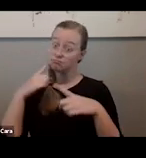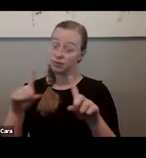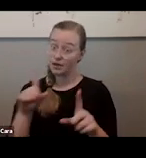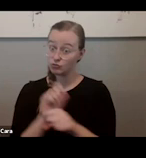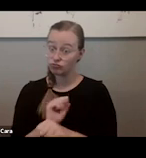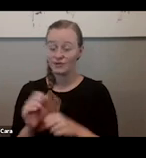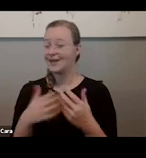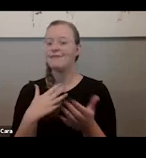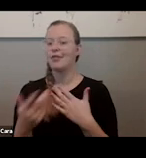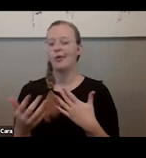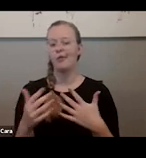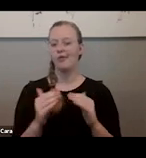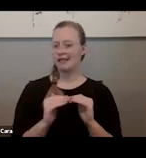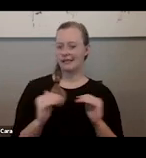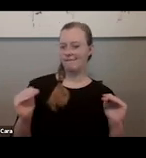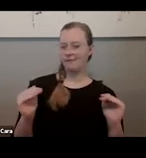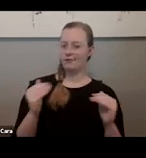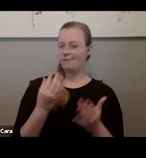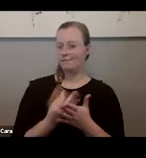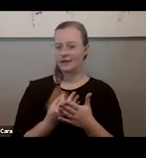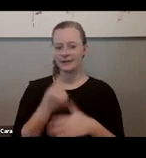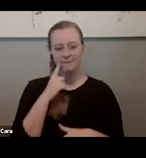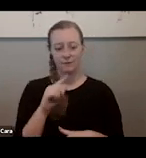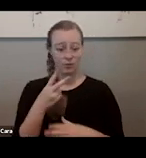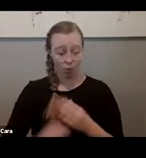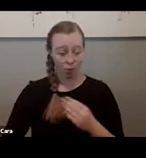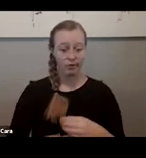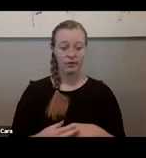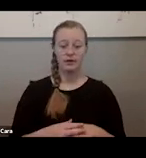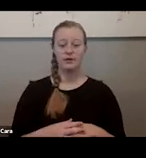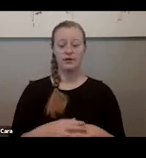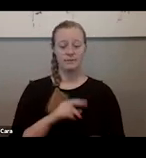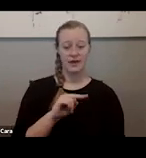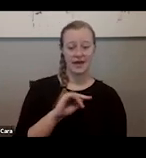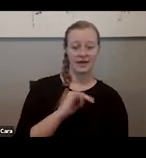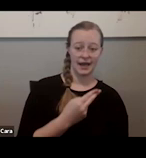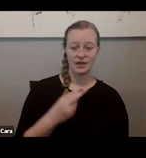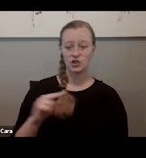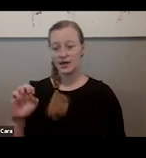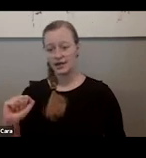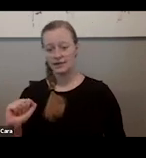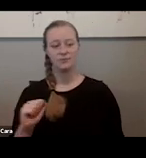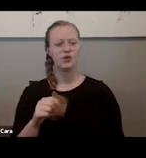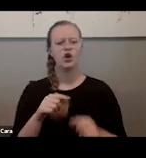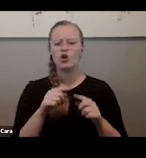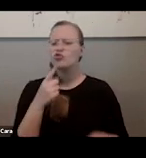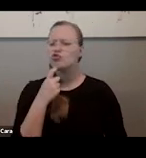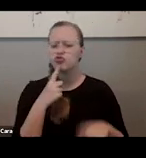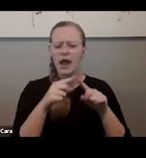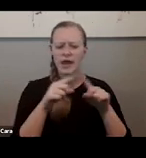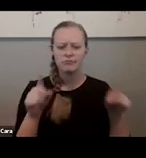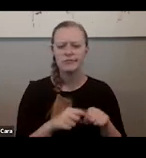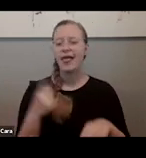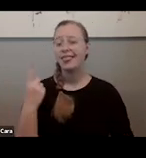even though it's level funding for both the NEA and NEH. What's circled in red was last year's funding. What's circled in